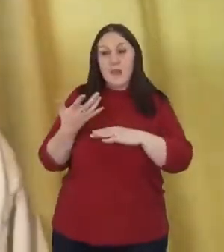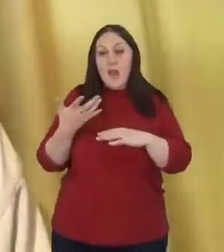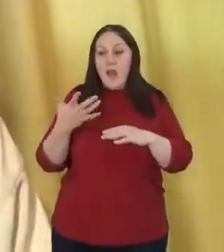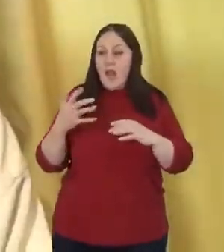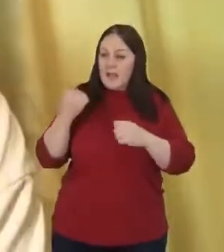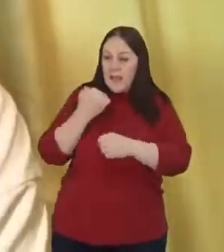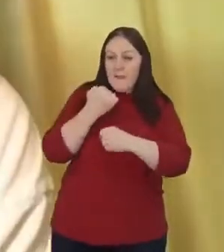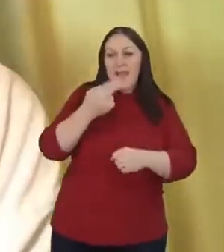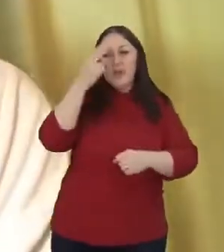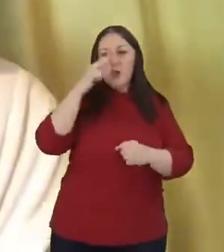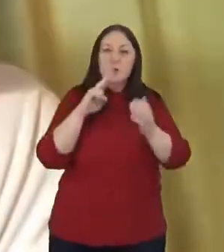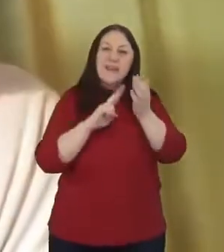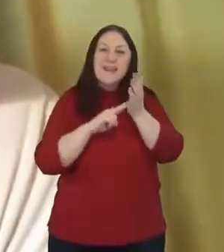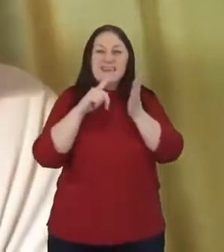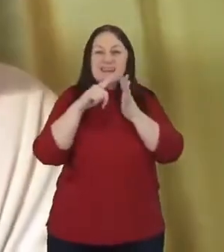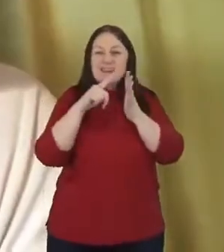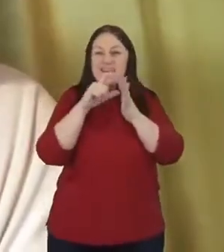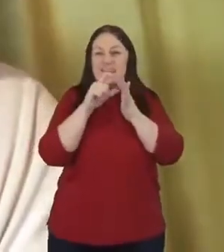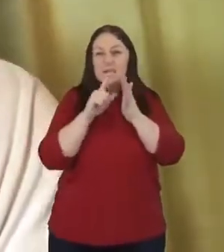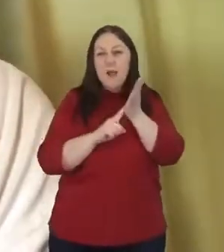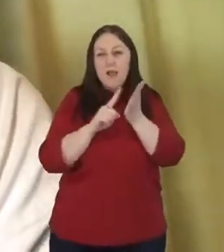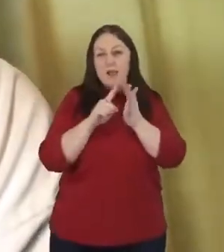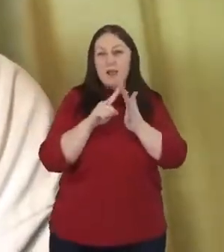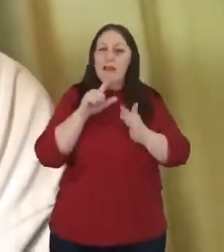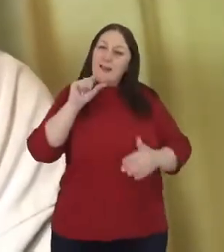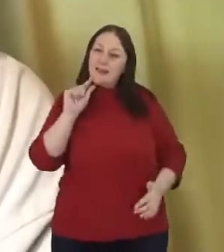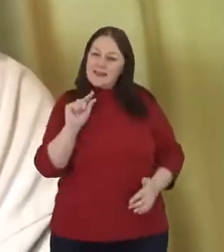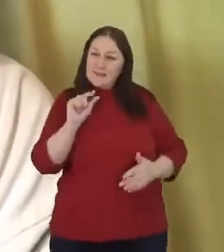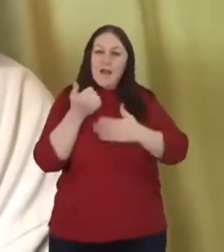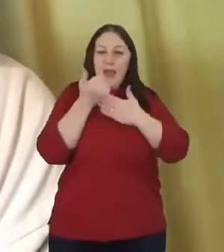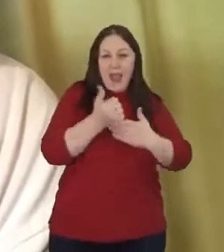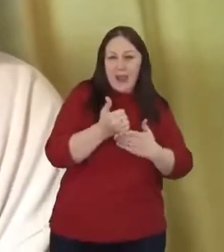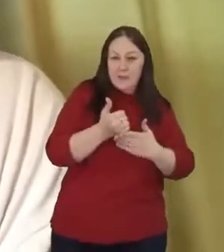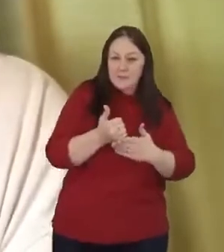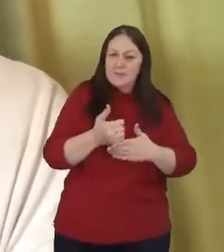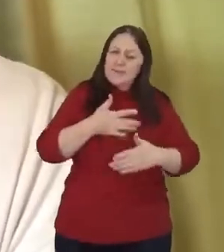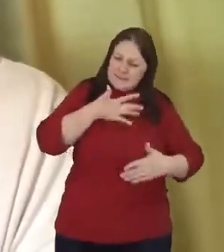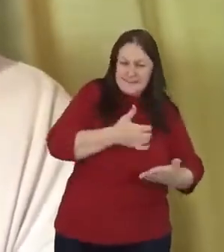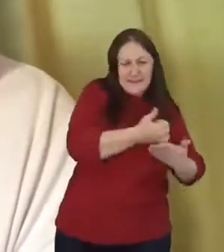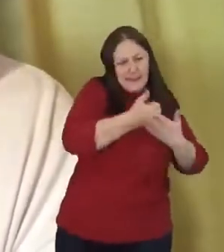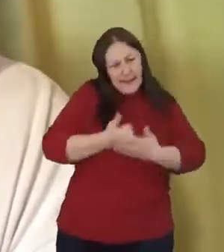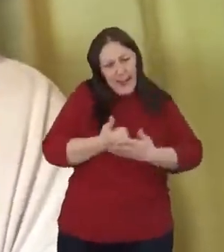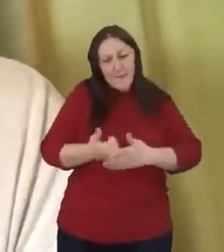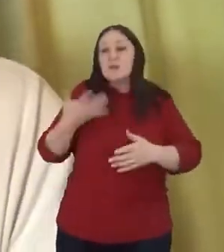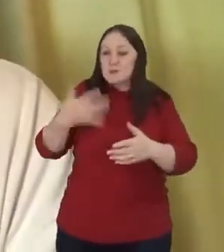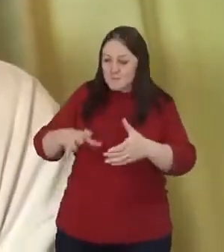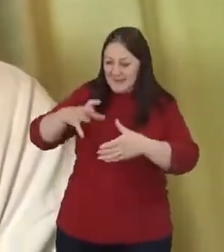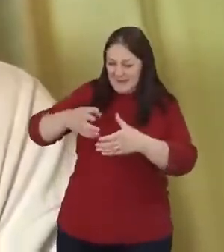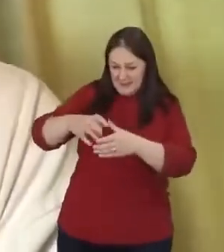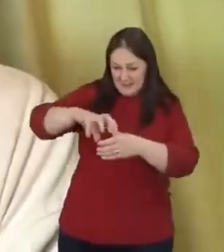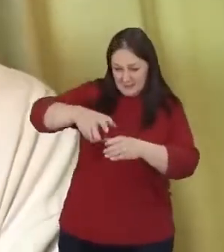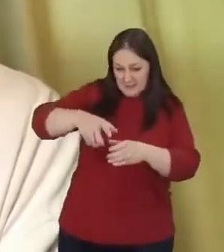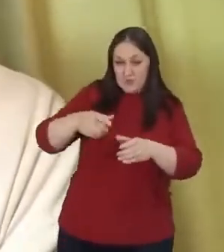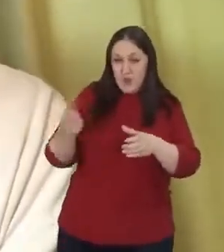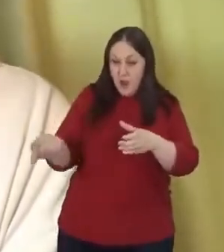And we gathered the heroin needles and we put them in jars and we put epoxy in them. And, um, and we